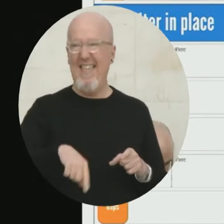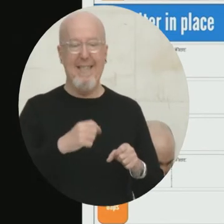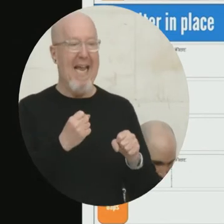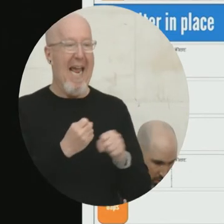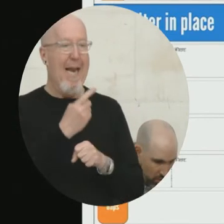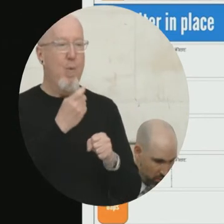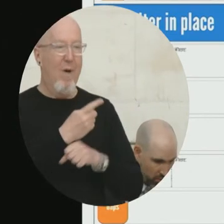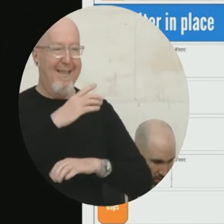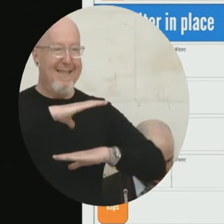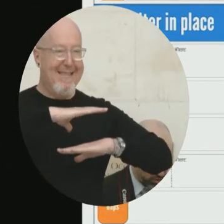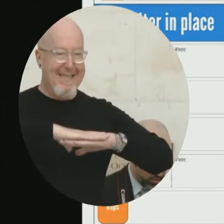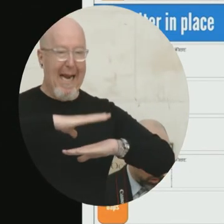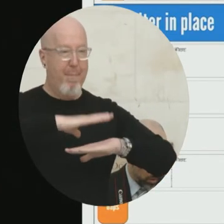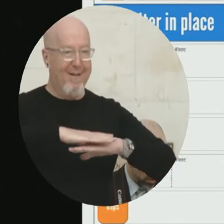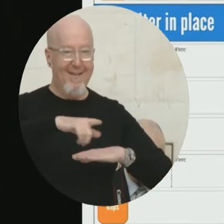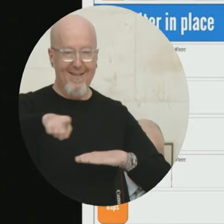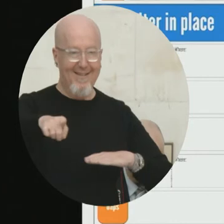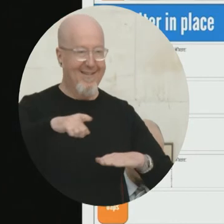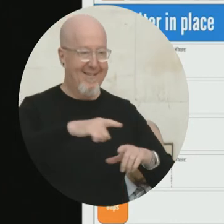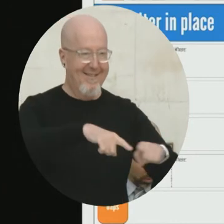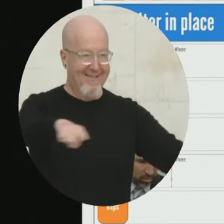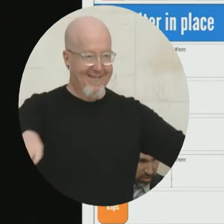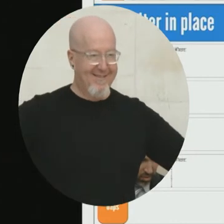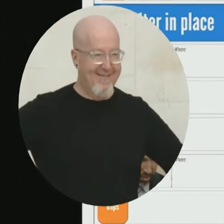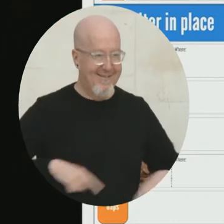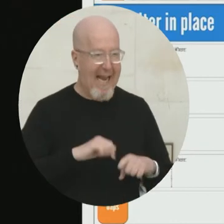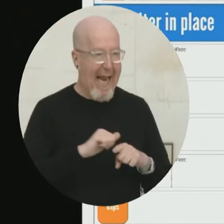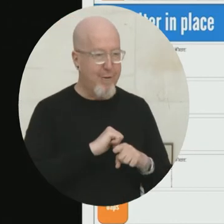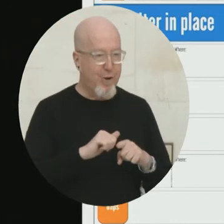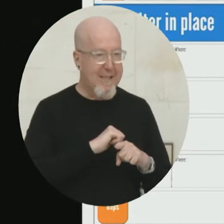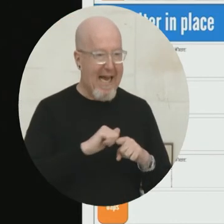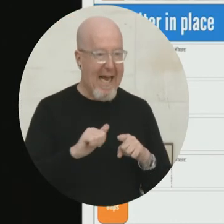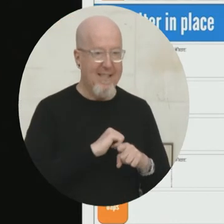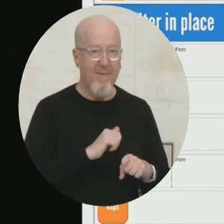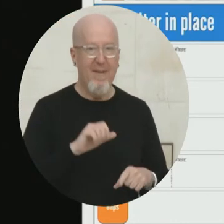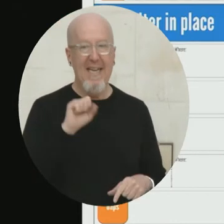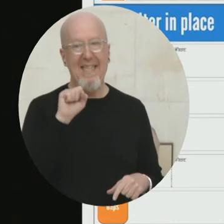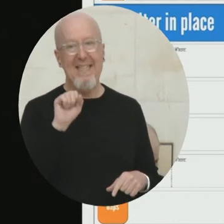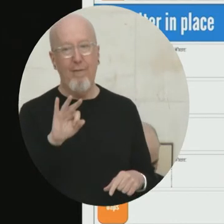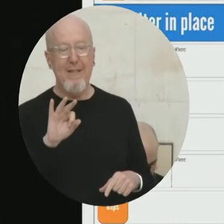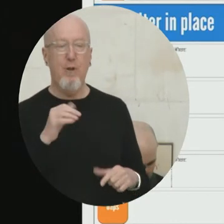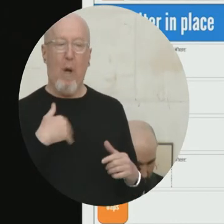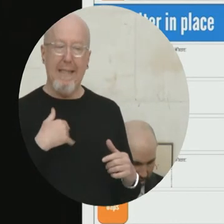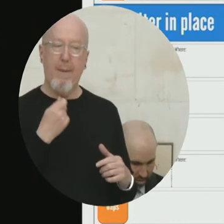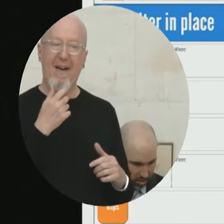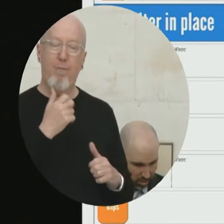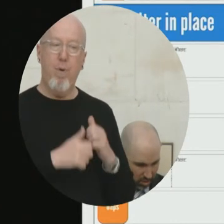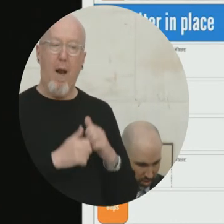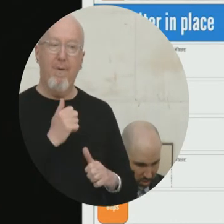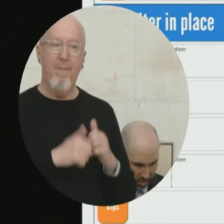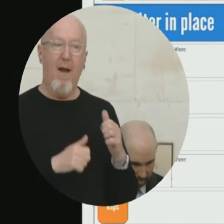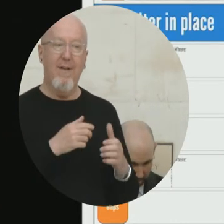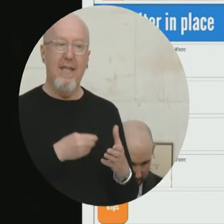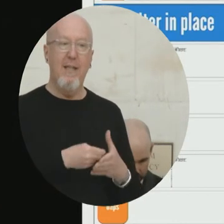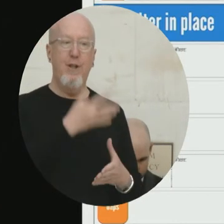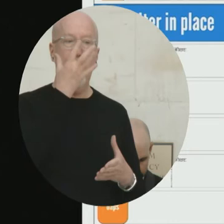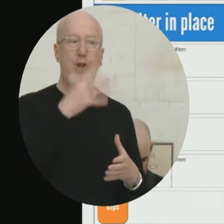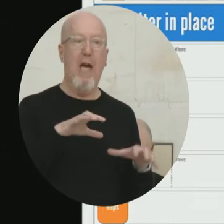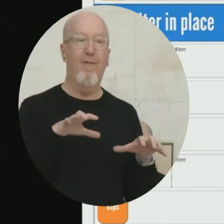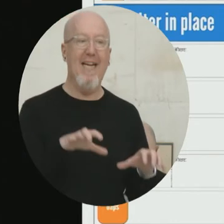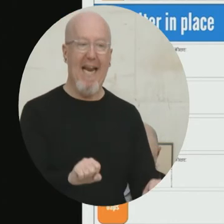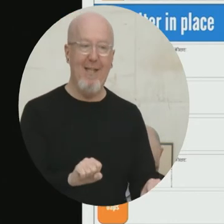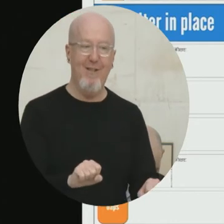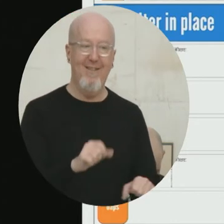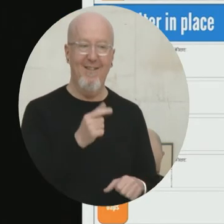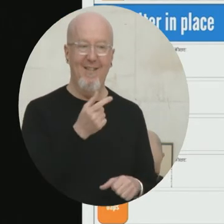which all of you participated in, because I don't know about you, but San Francisco's got a bit of a gentrification problem. And it's not only residents, but it's the leadership